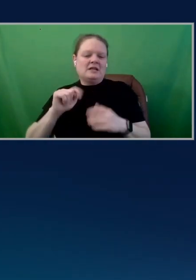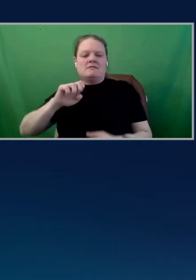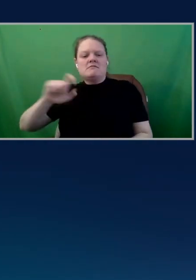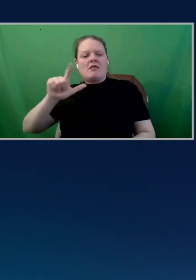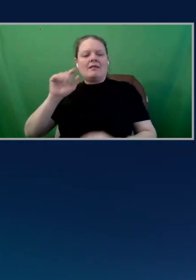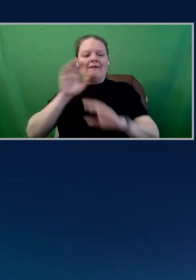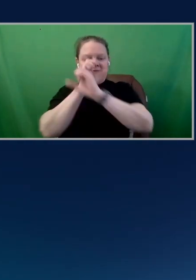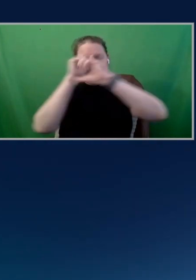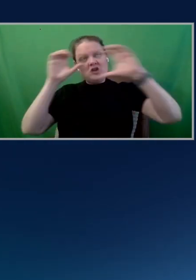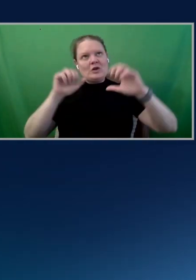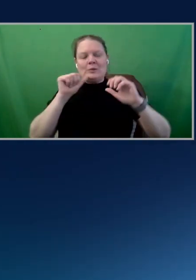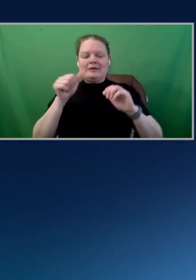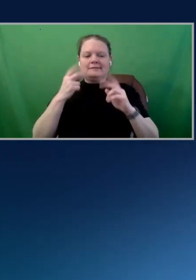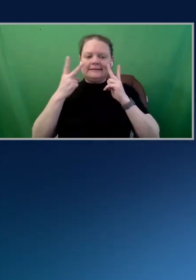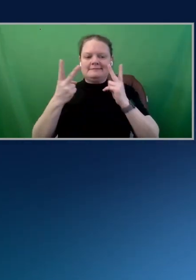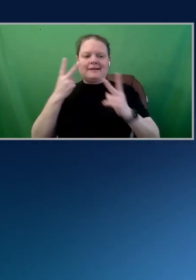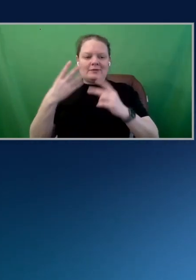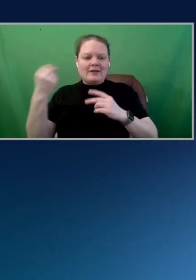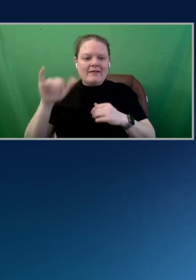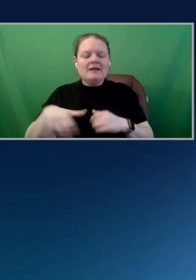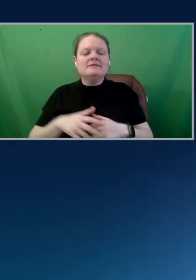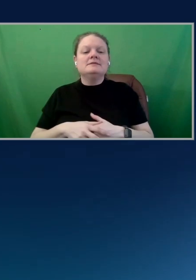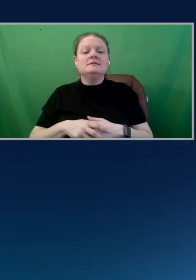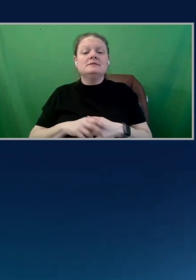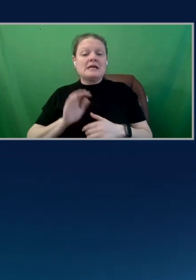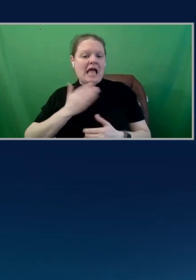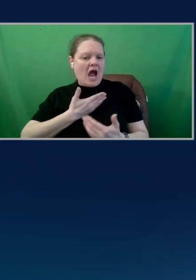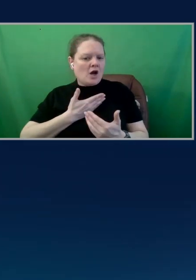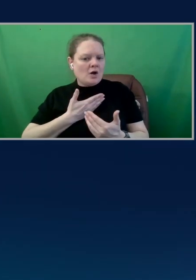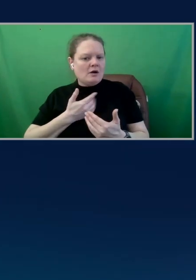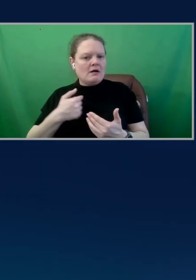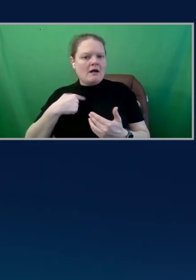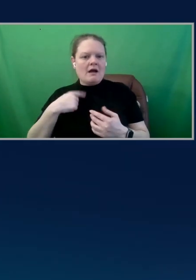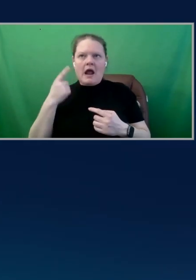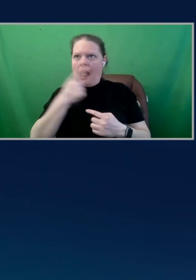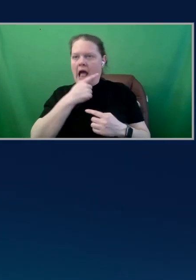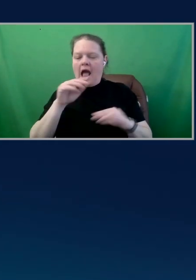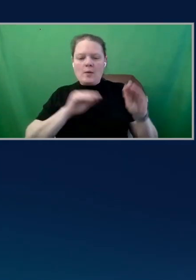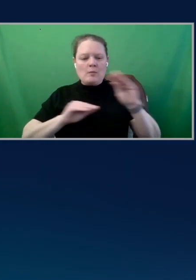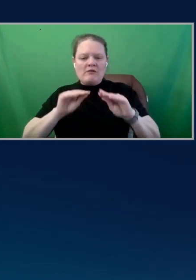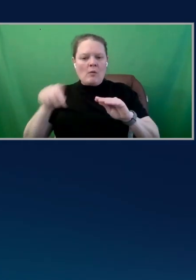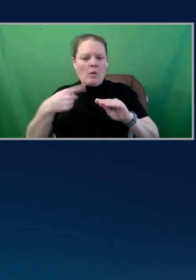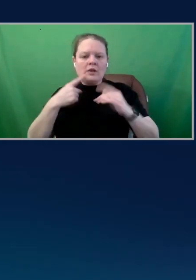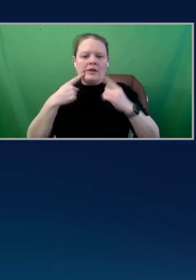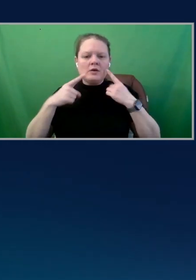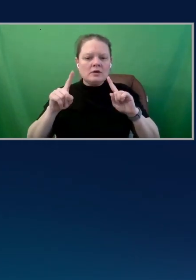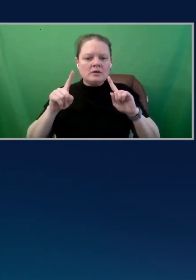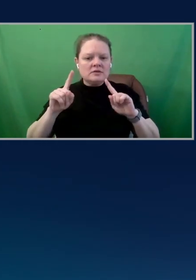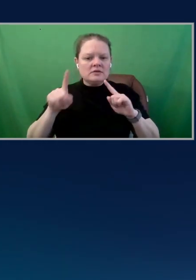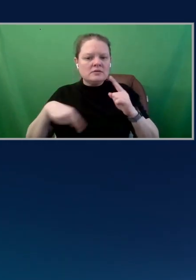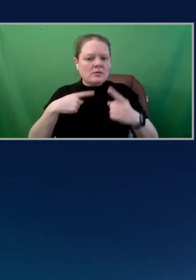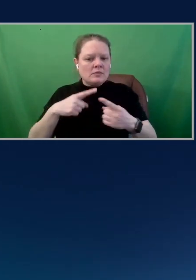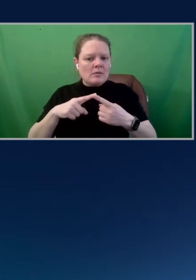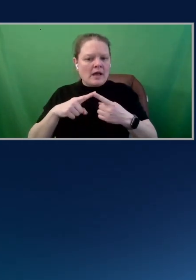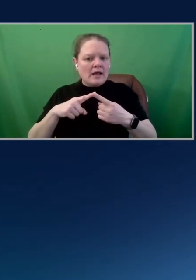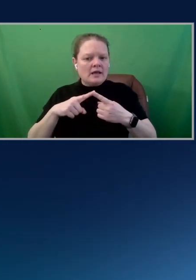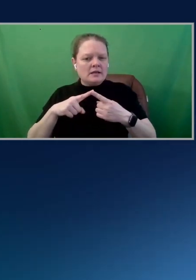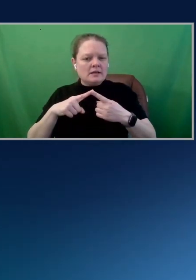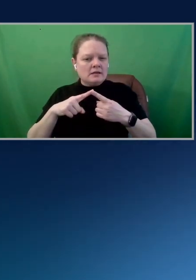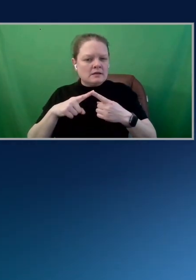what is it? Our eye movement only works when there's motion, like a T-Rex, right? Like,